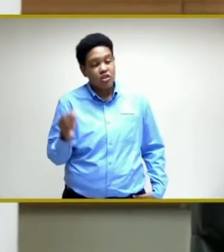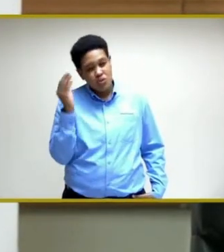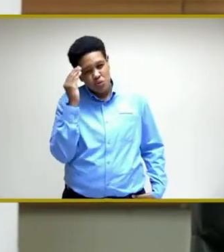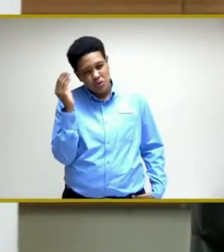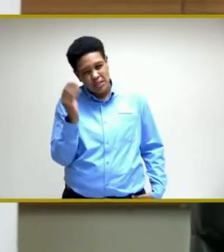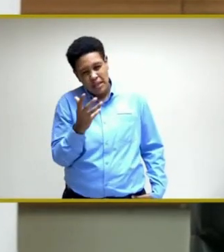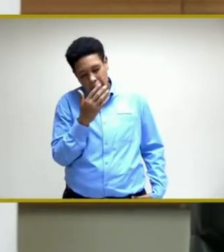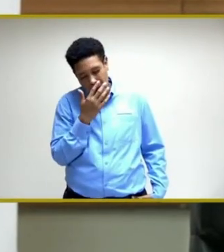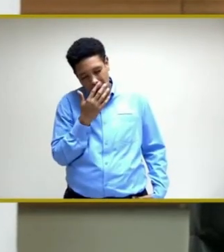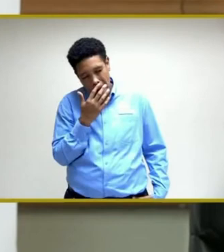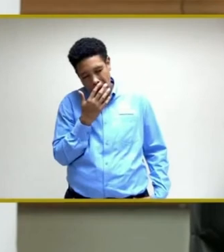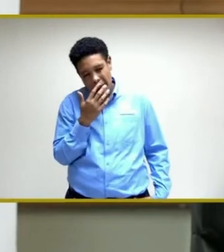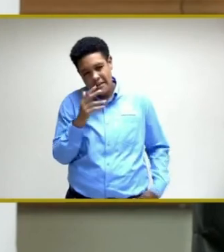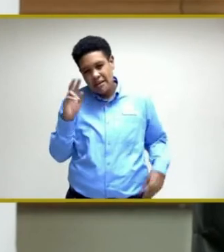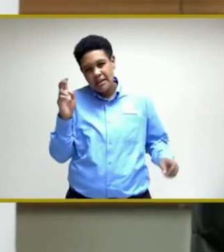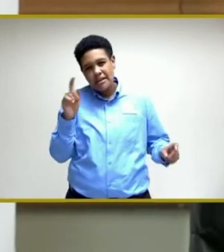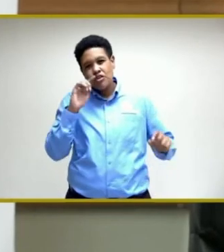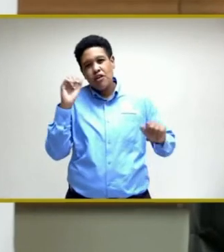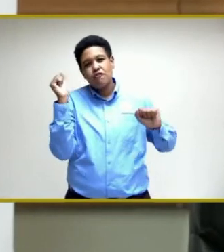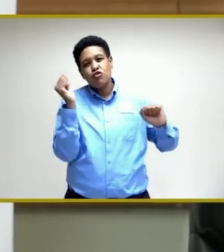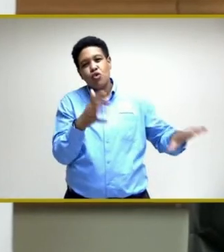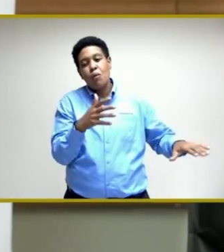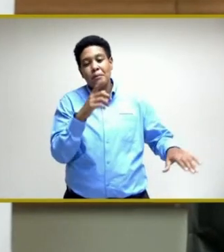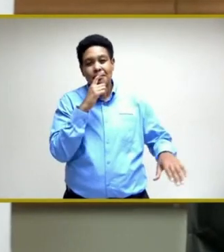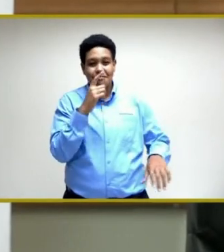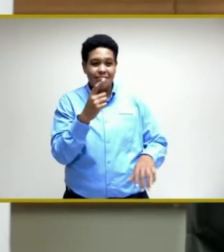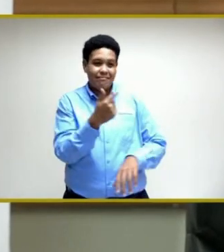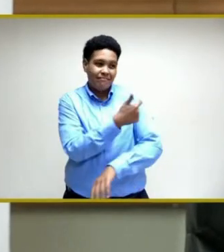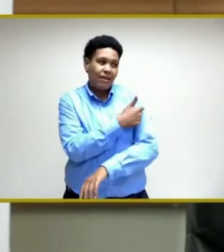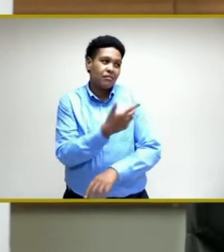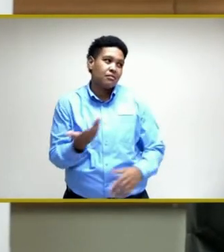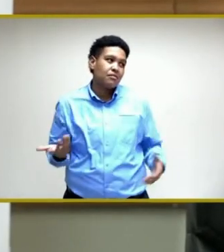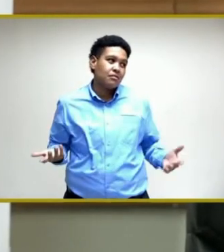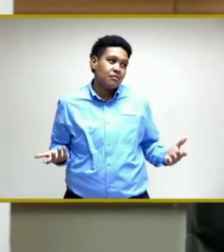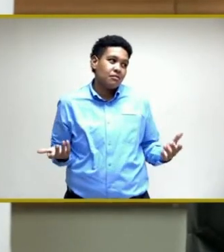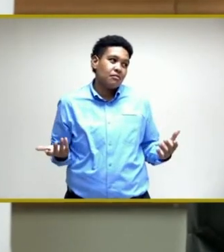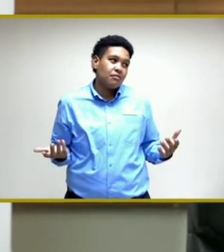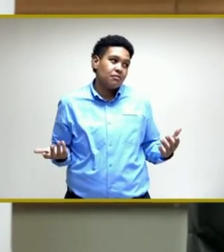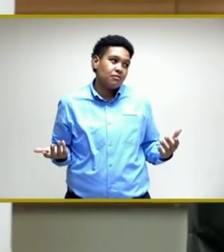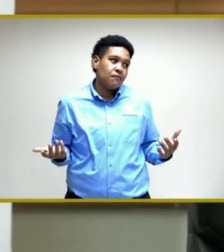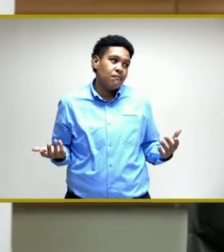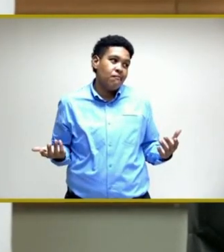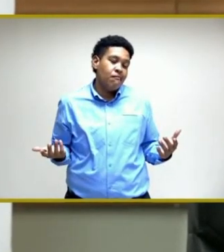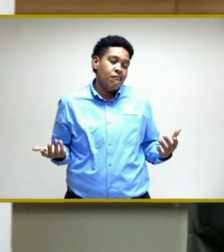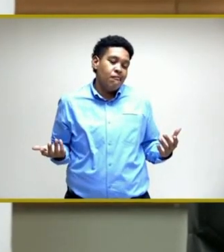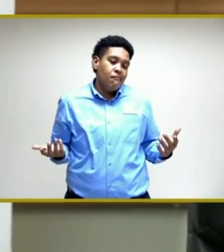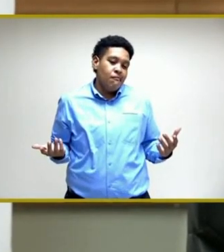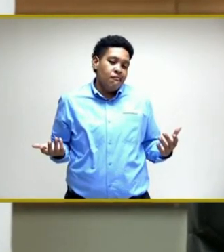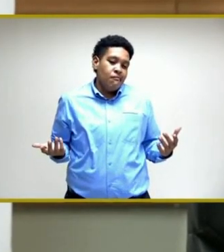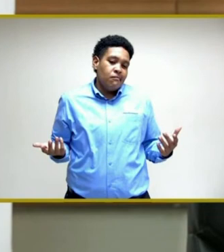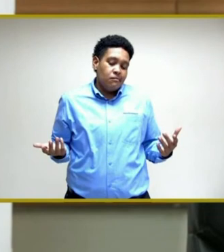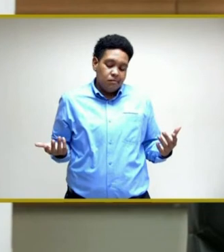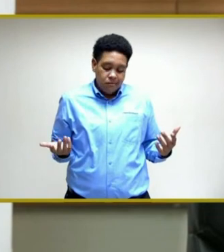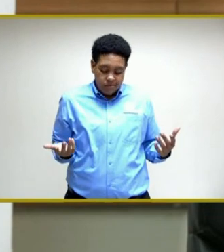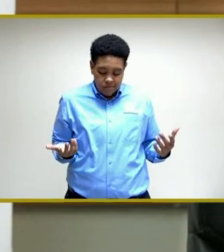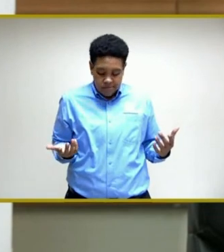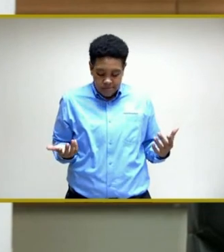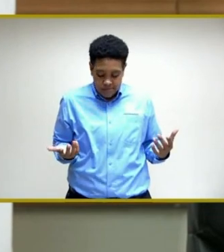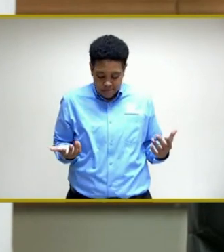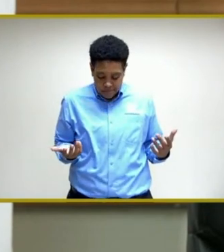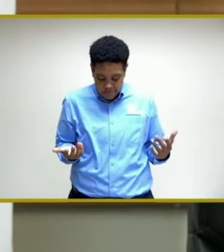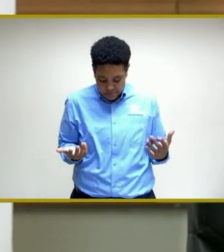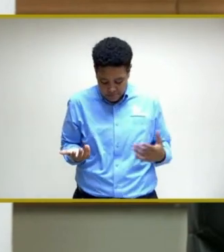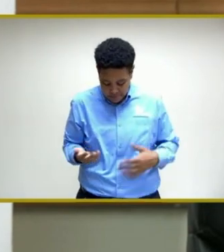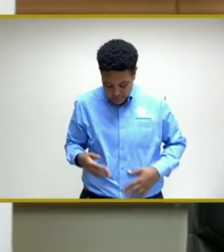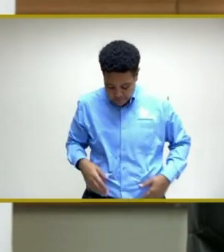that the issue of dumping of vaccines is not, it's no longer